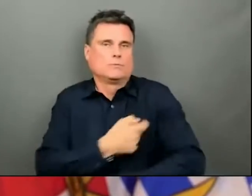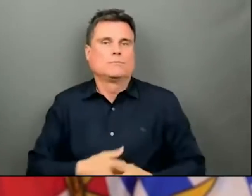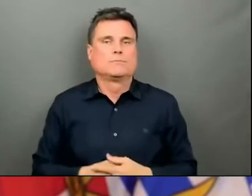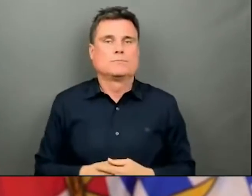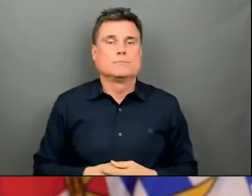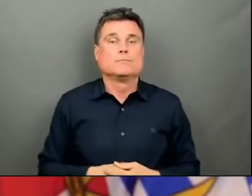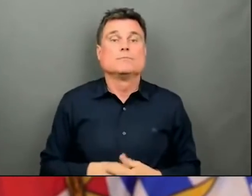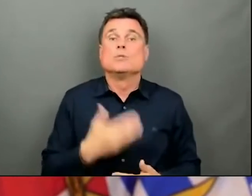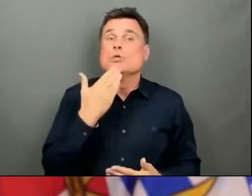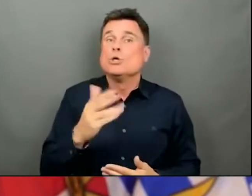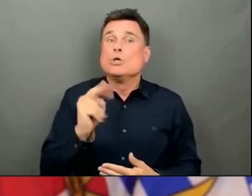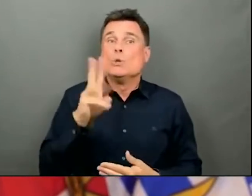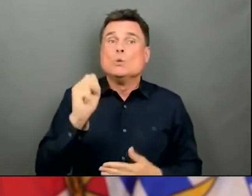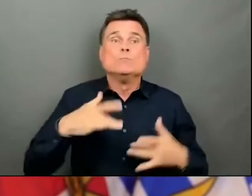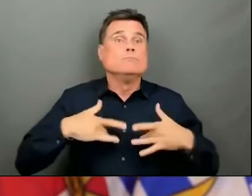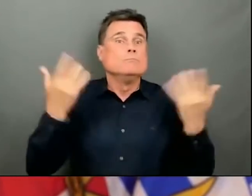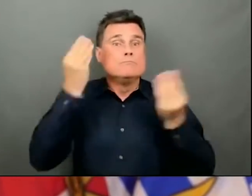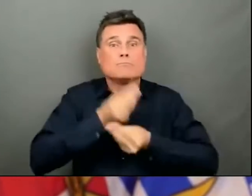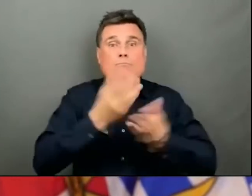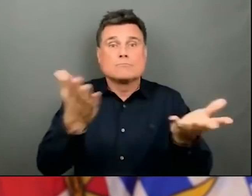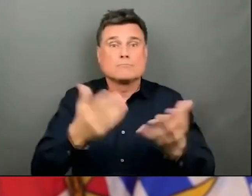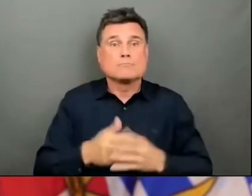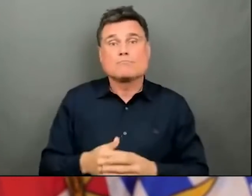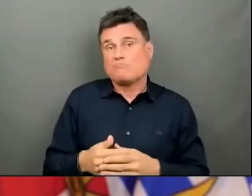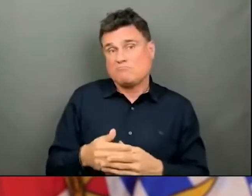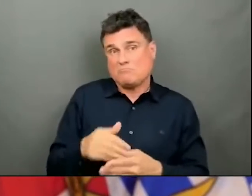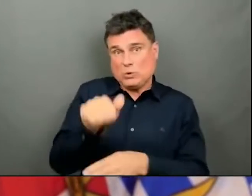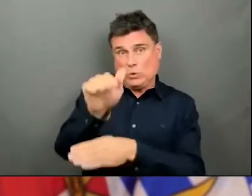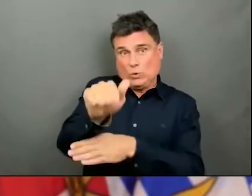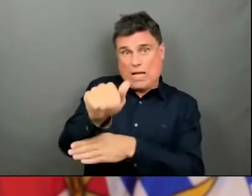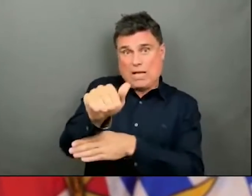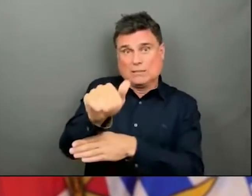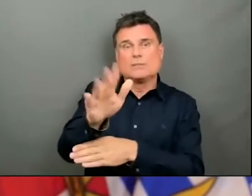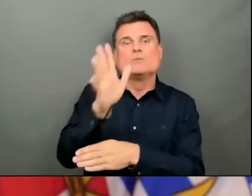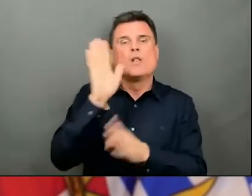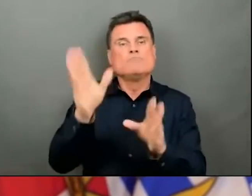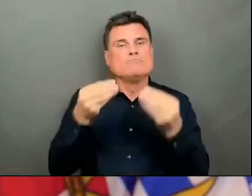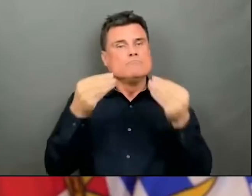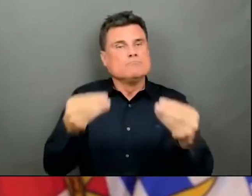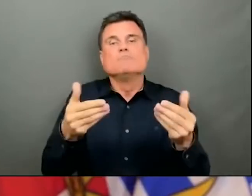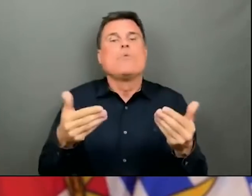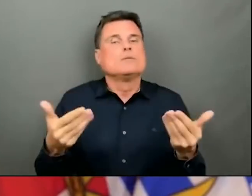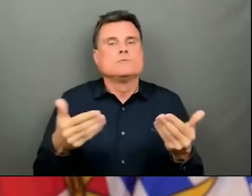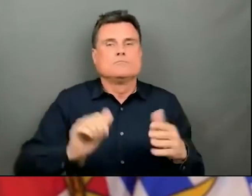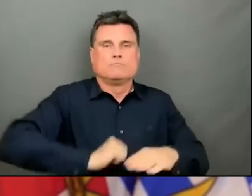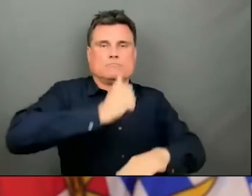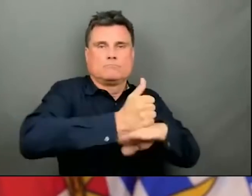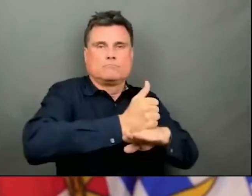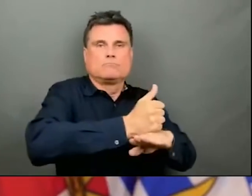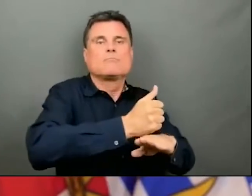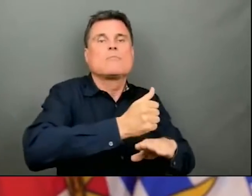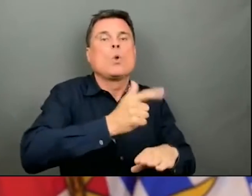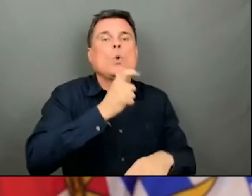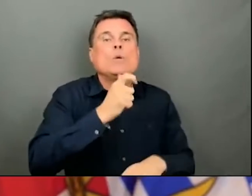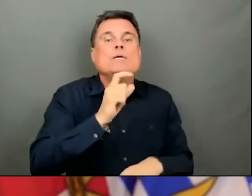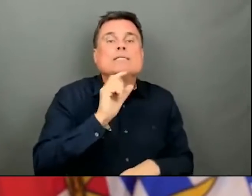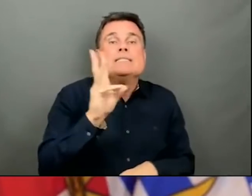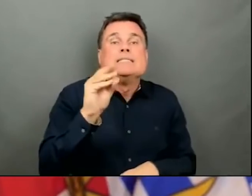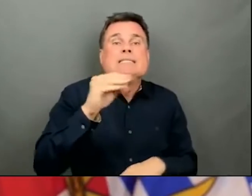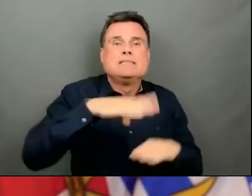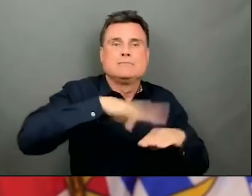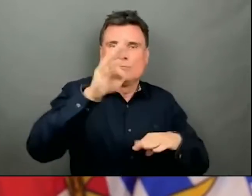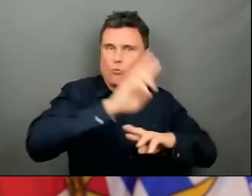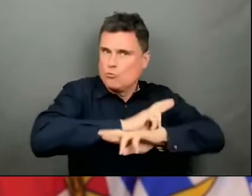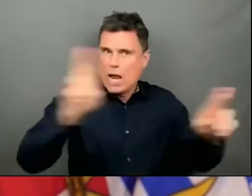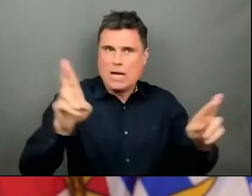by later tonight, we'll be doing bookings for people 60 and over as well through the get vaccinated